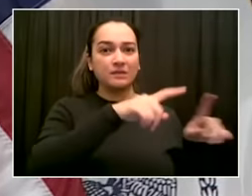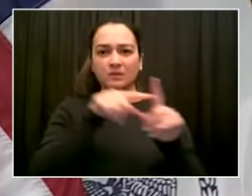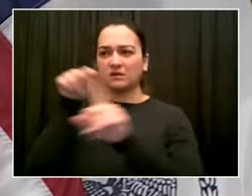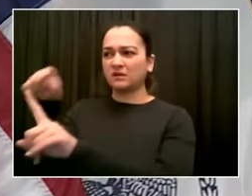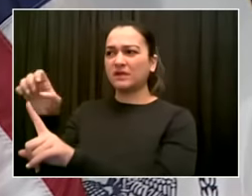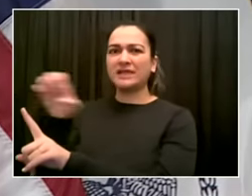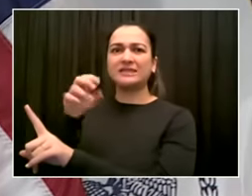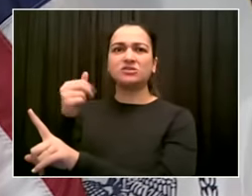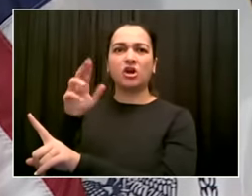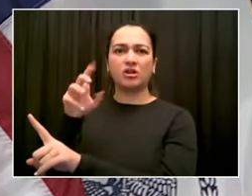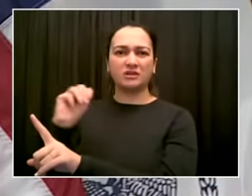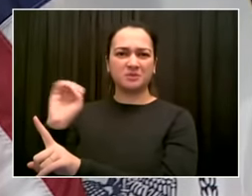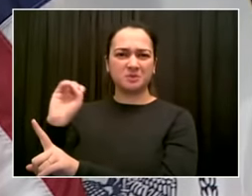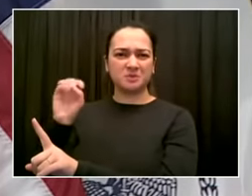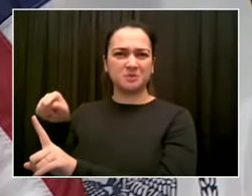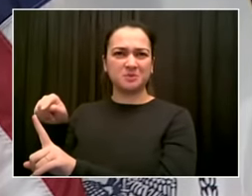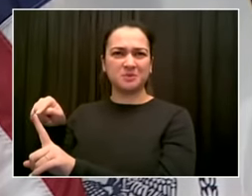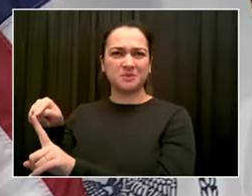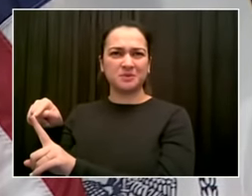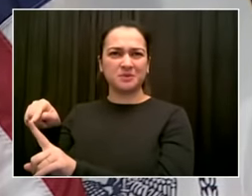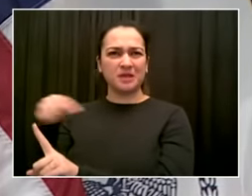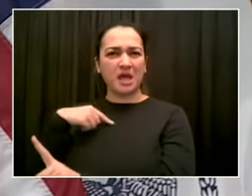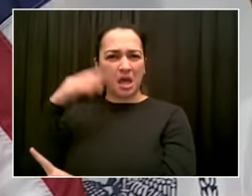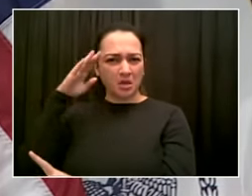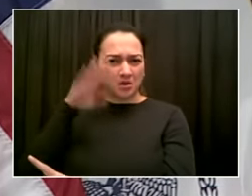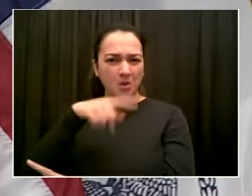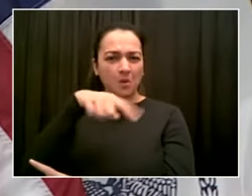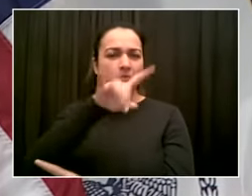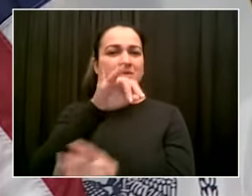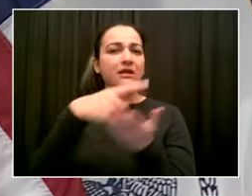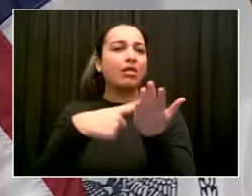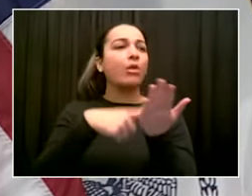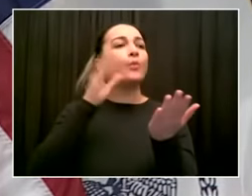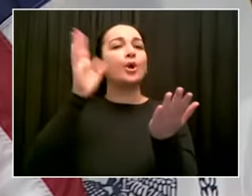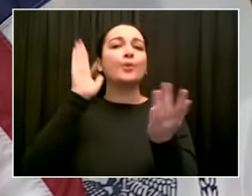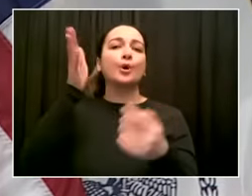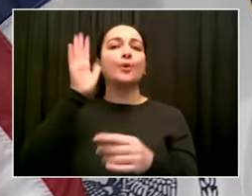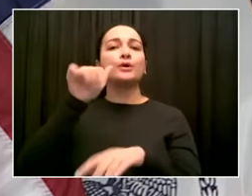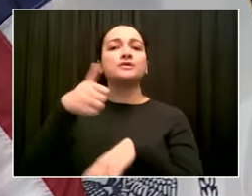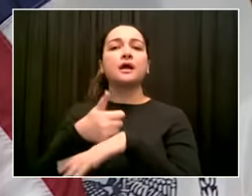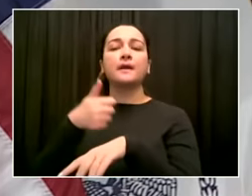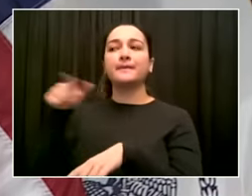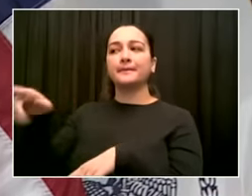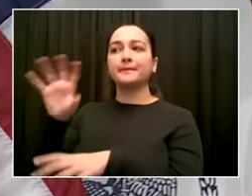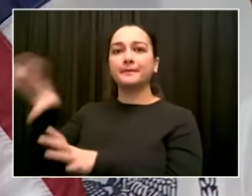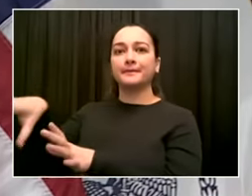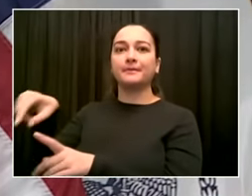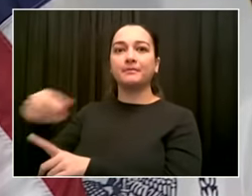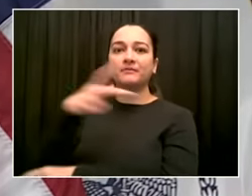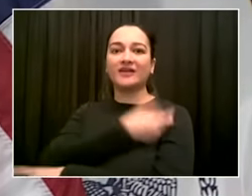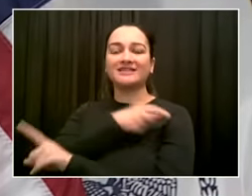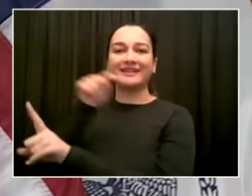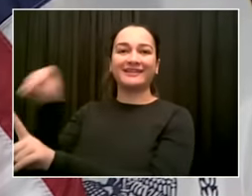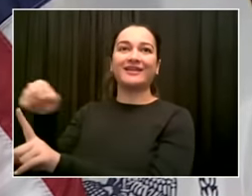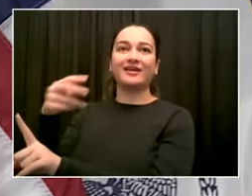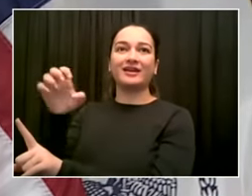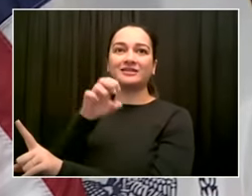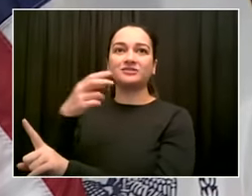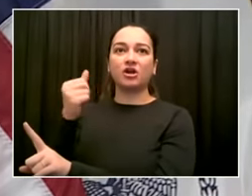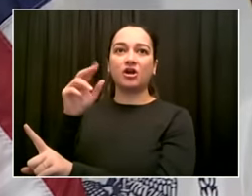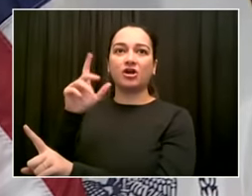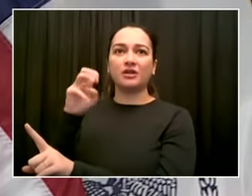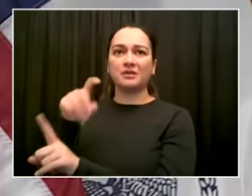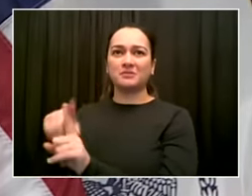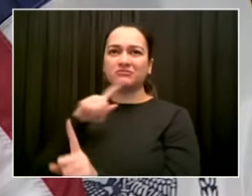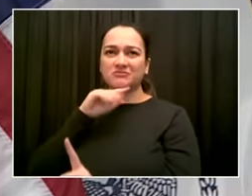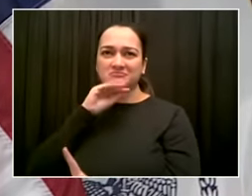answers and still hasn't received it. So can you explain what happened with the La Marqueta site? And are there any plans to focus on